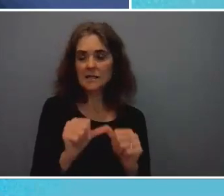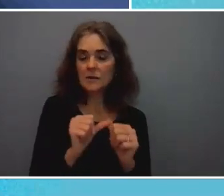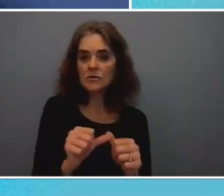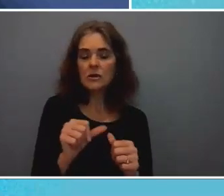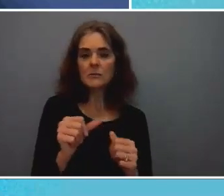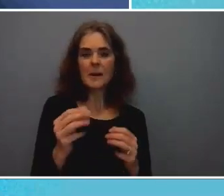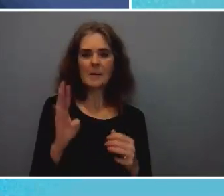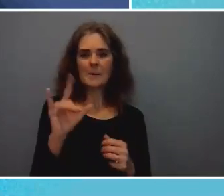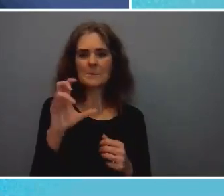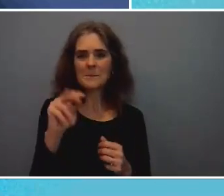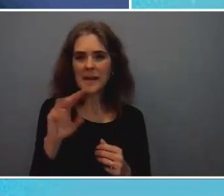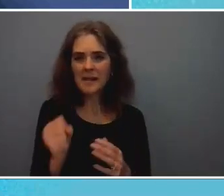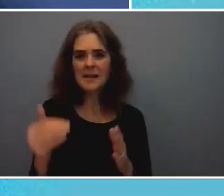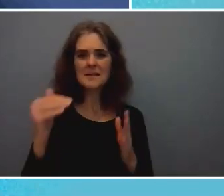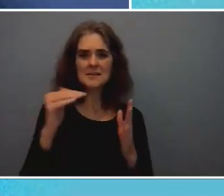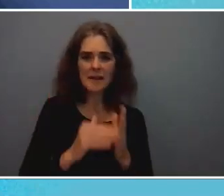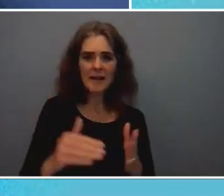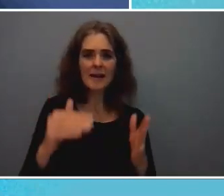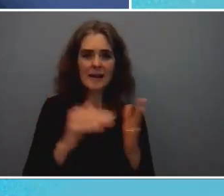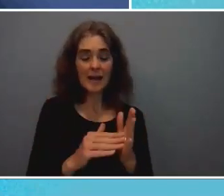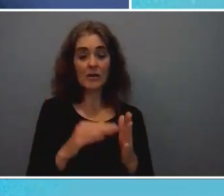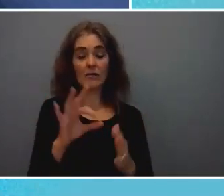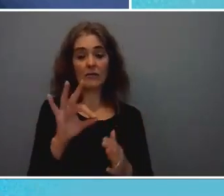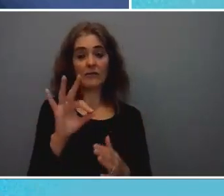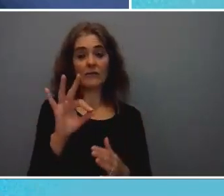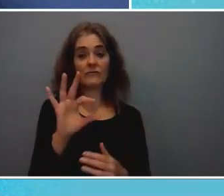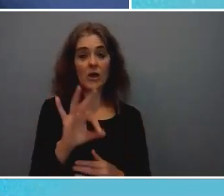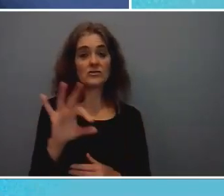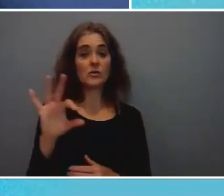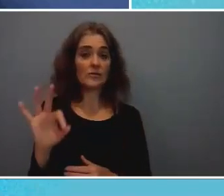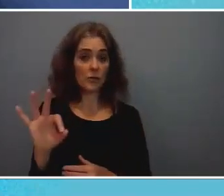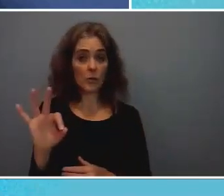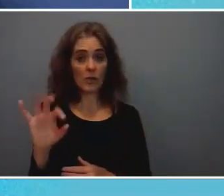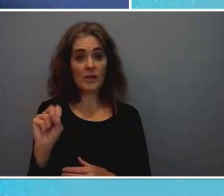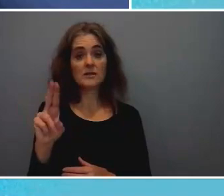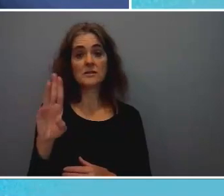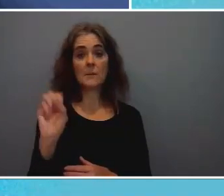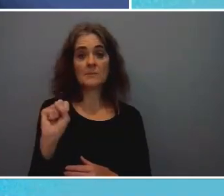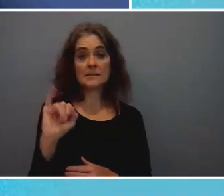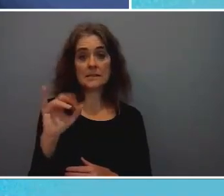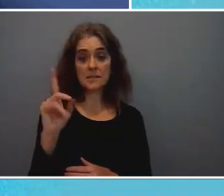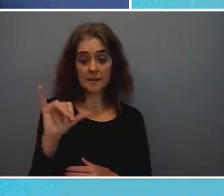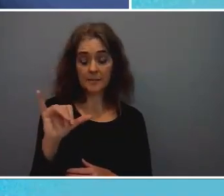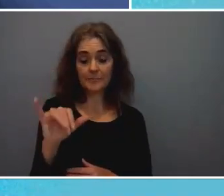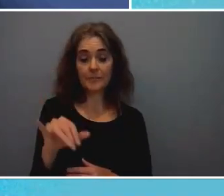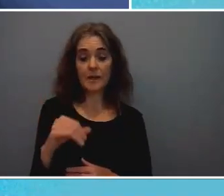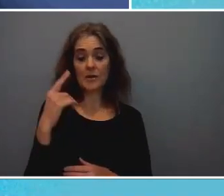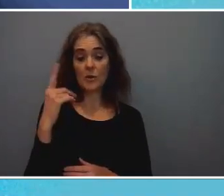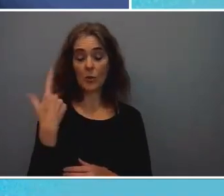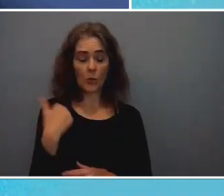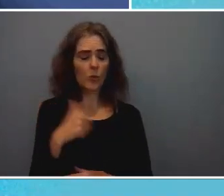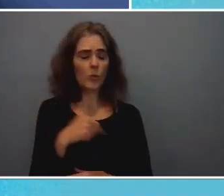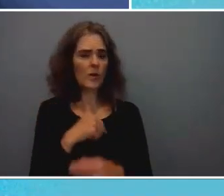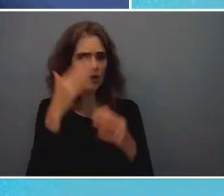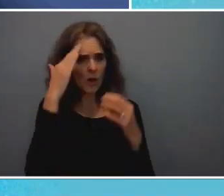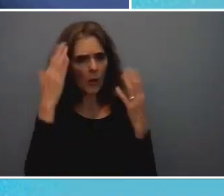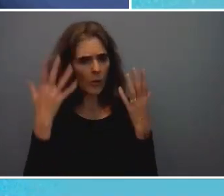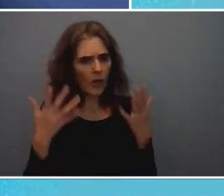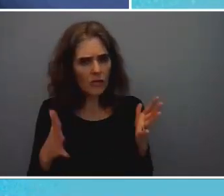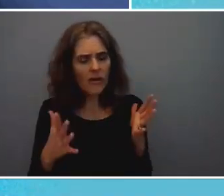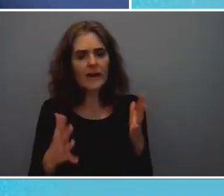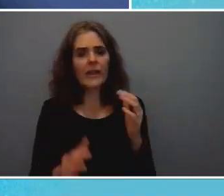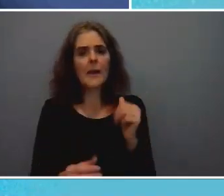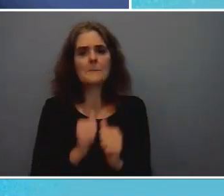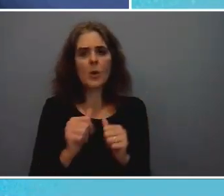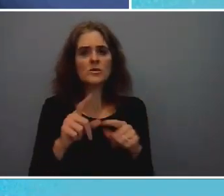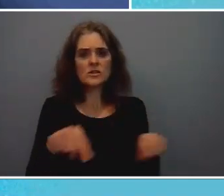fossil fuel subsidies um and you know for and we know that uh most of these subsidies